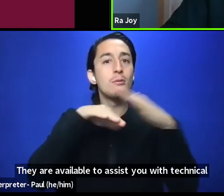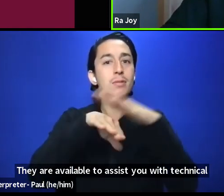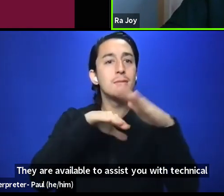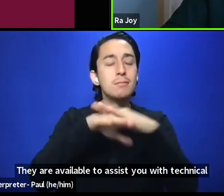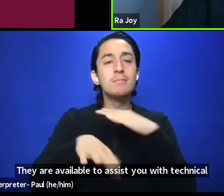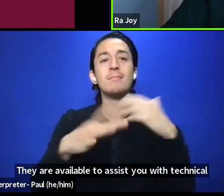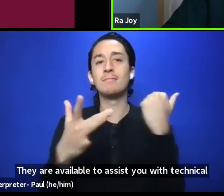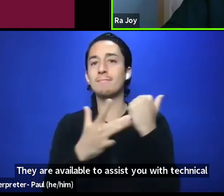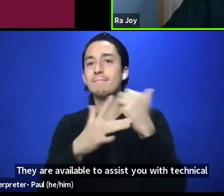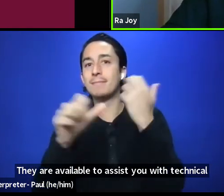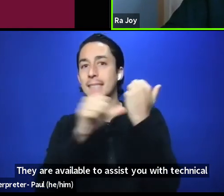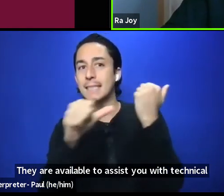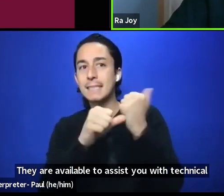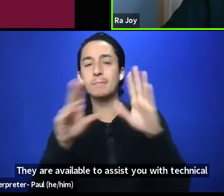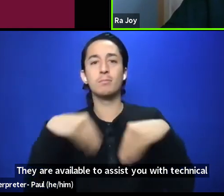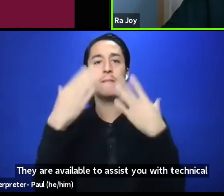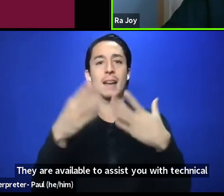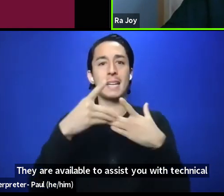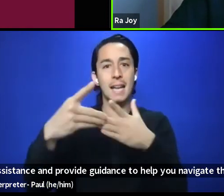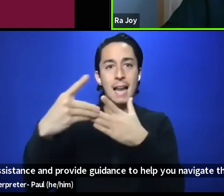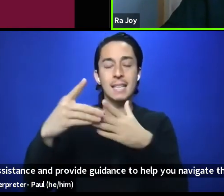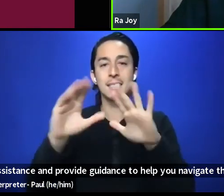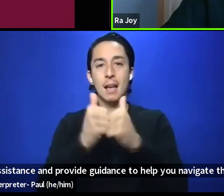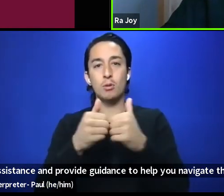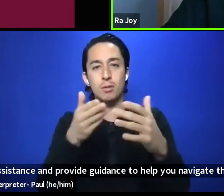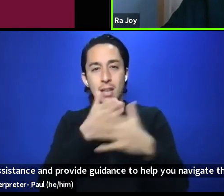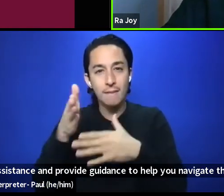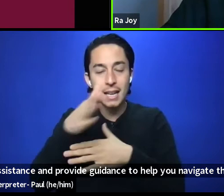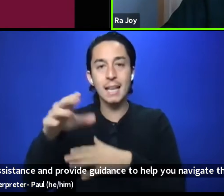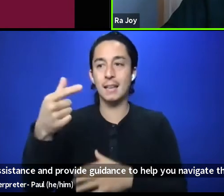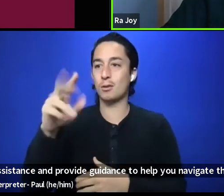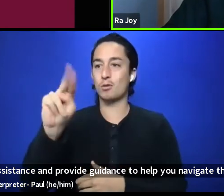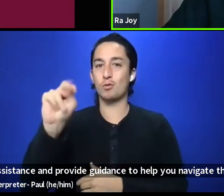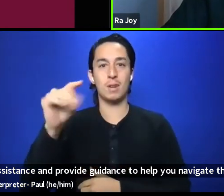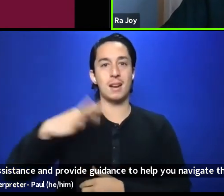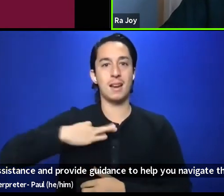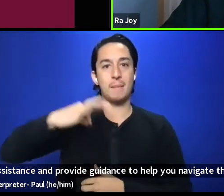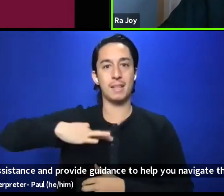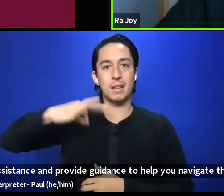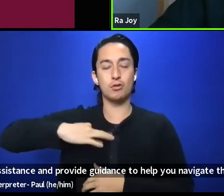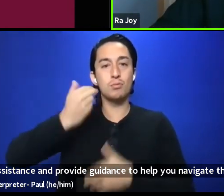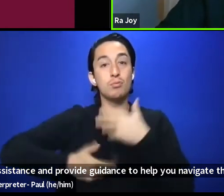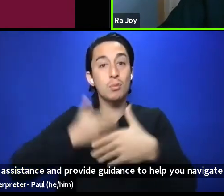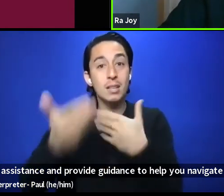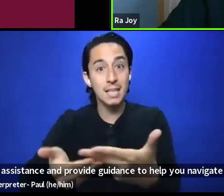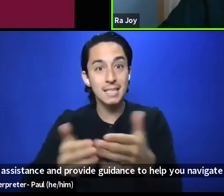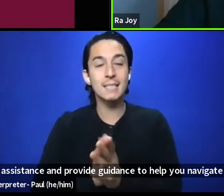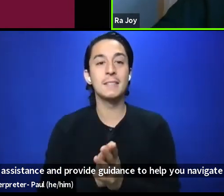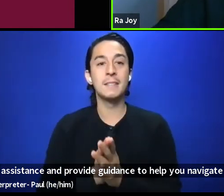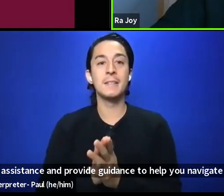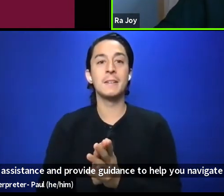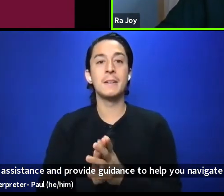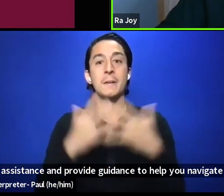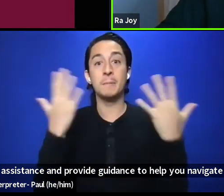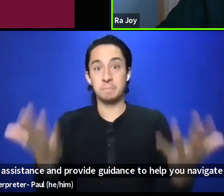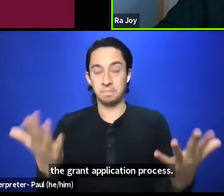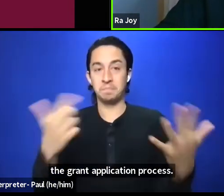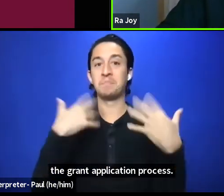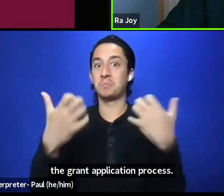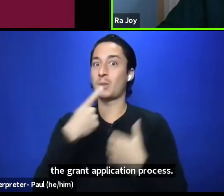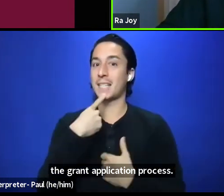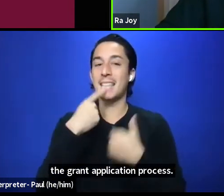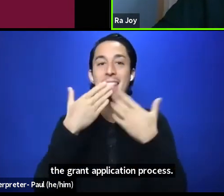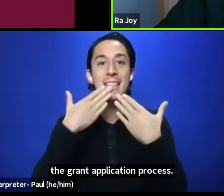to help you navigate the grant application process. With that, I want to say thank you.